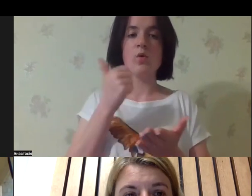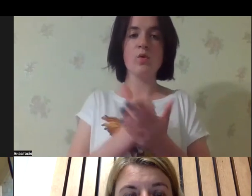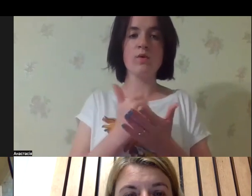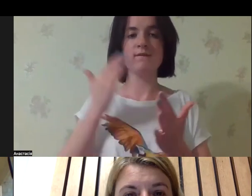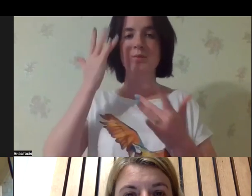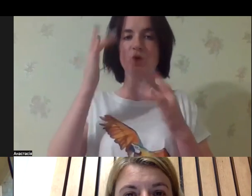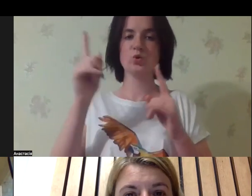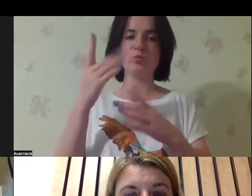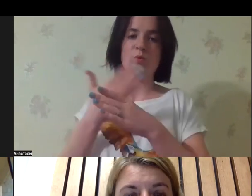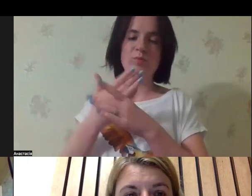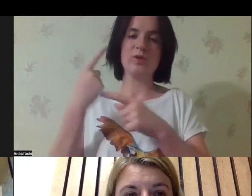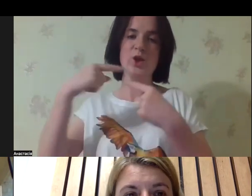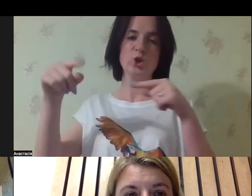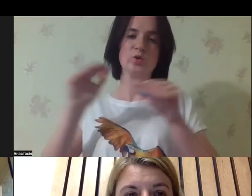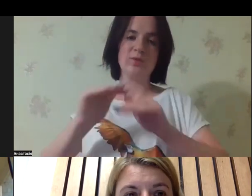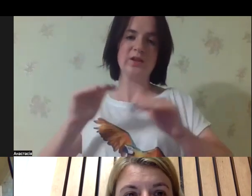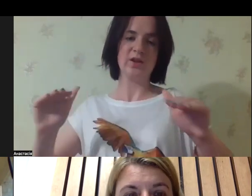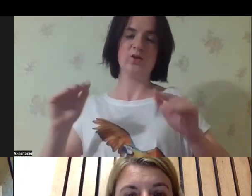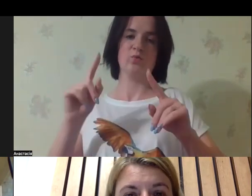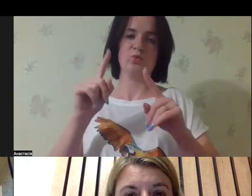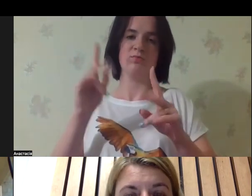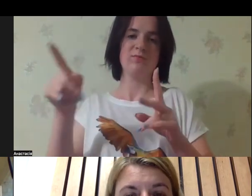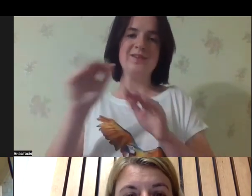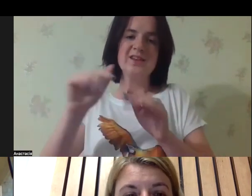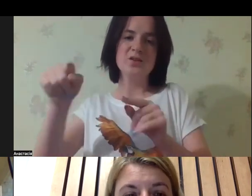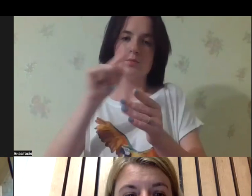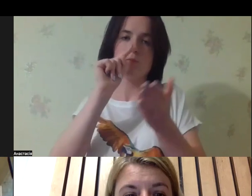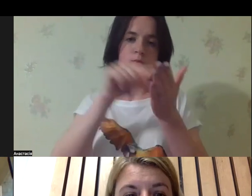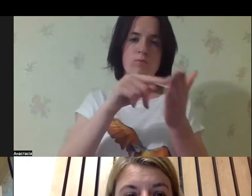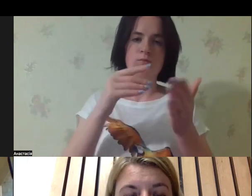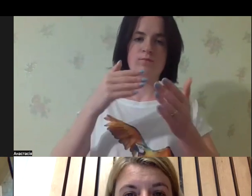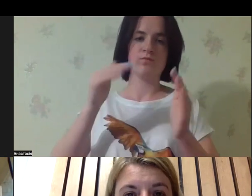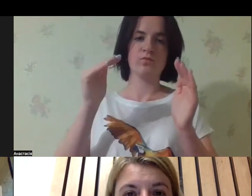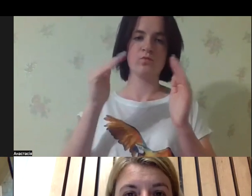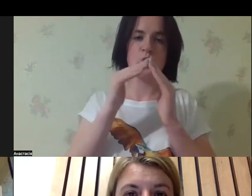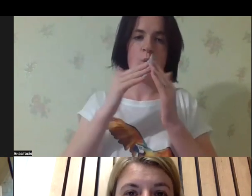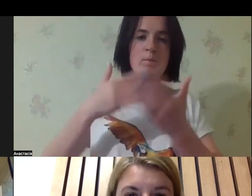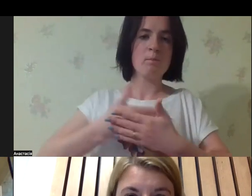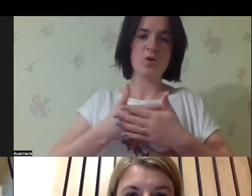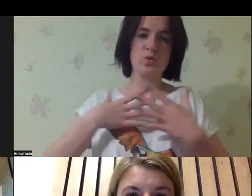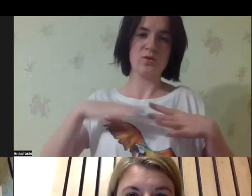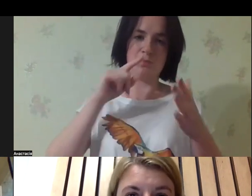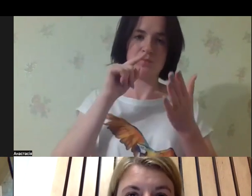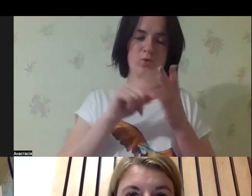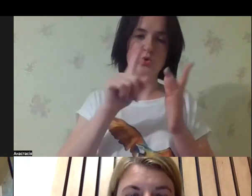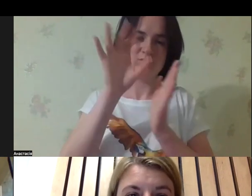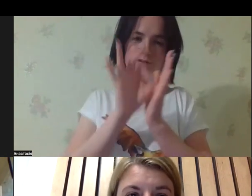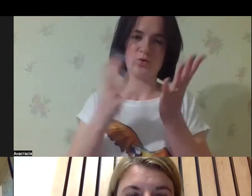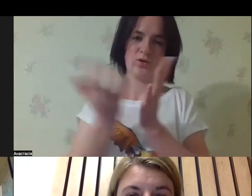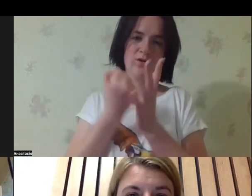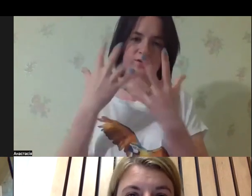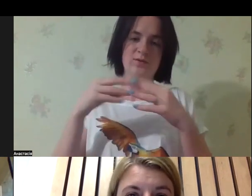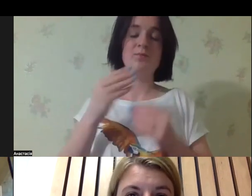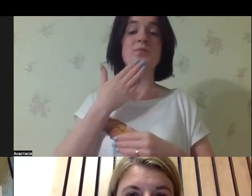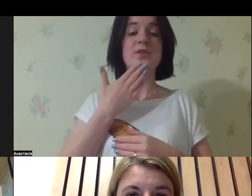disabilities where they were born. the could get support, maybe jobs, other opportunities because in institution life